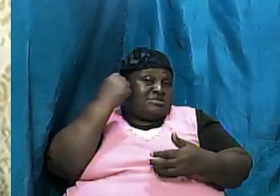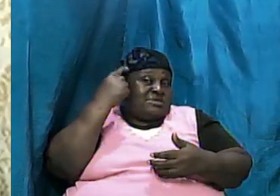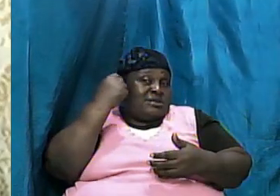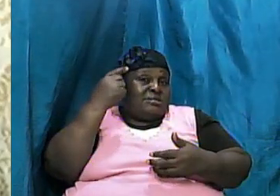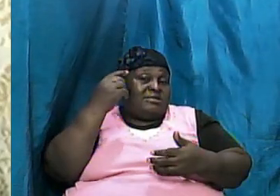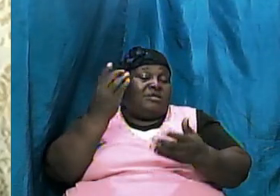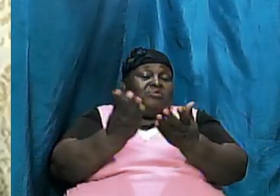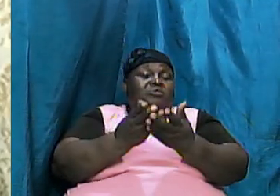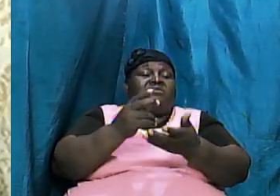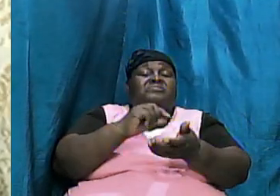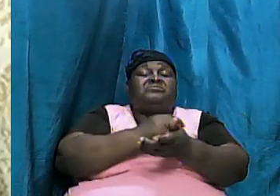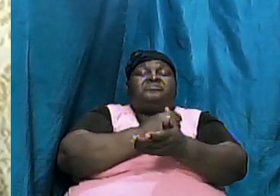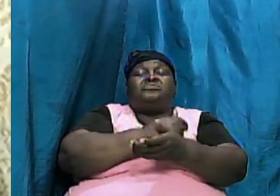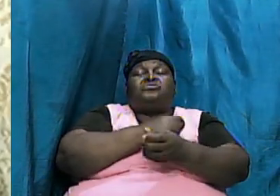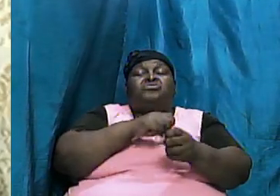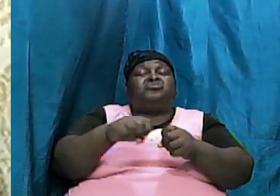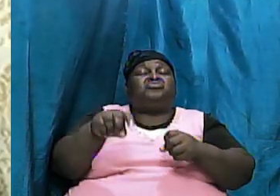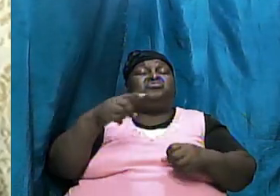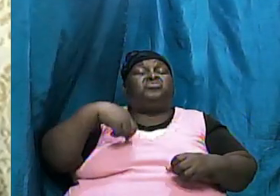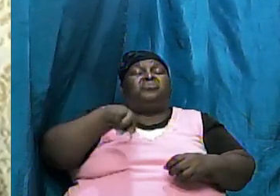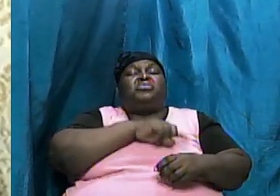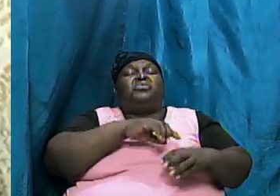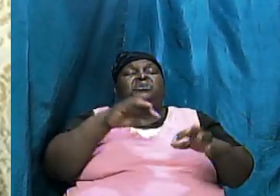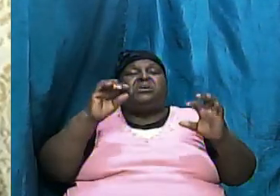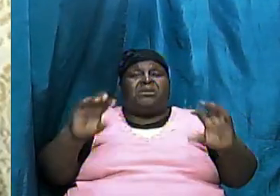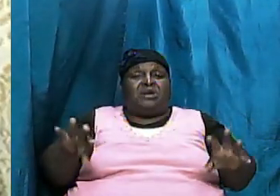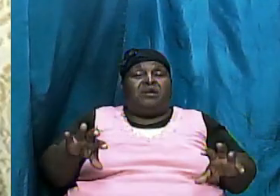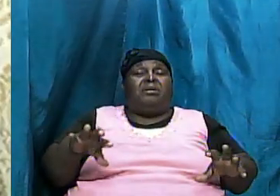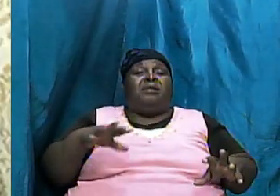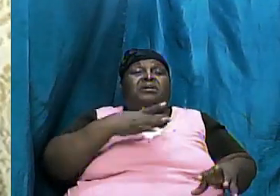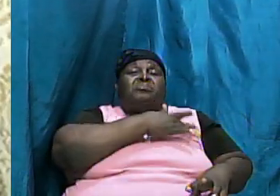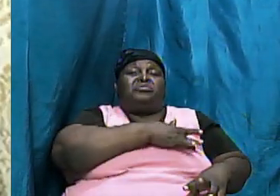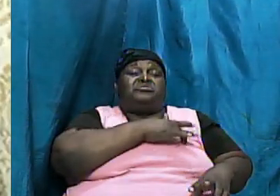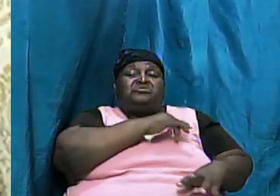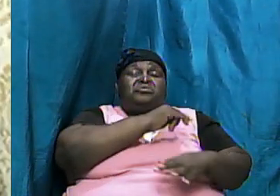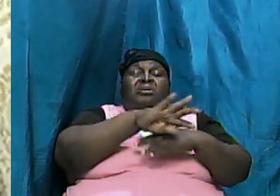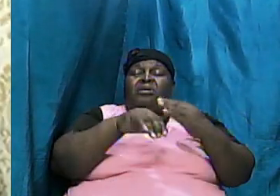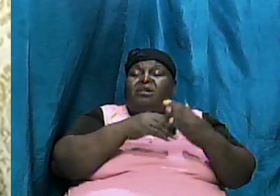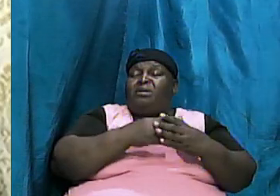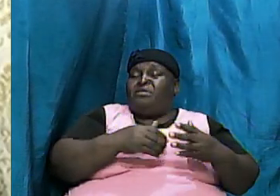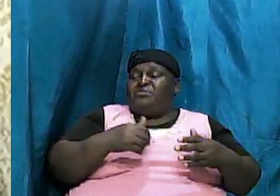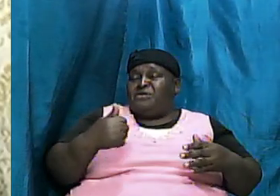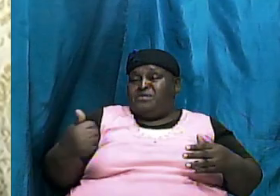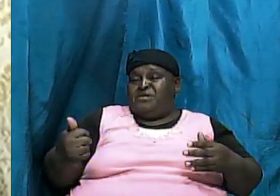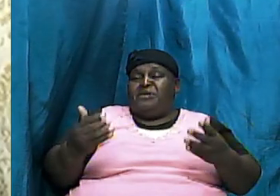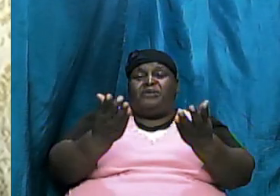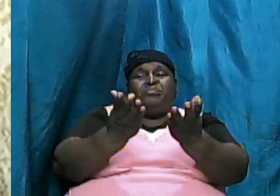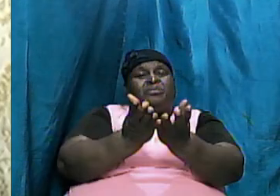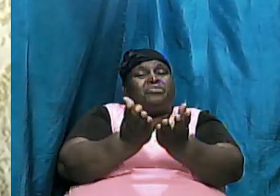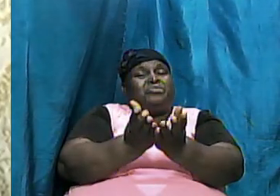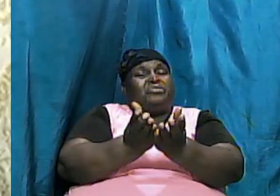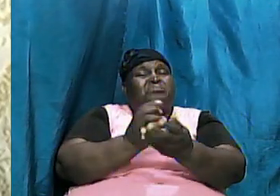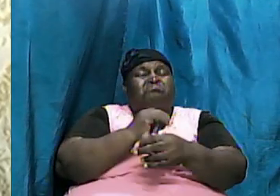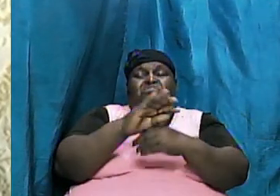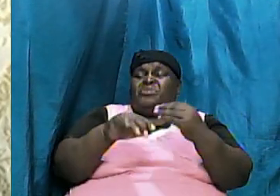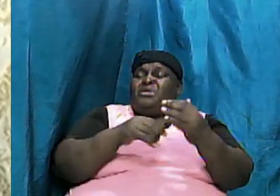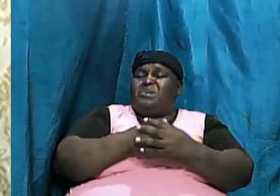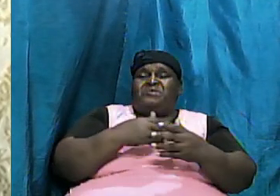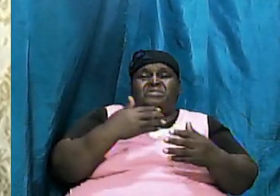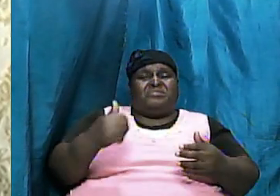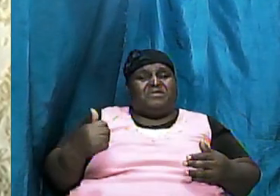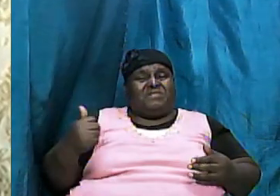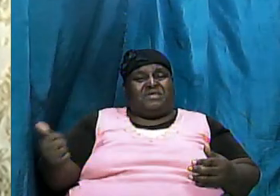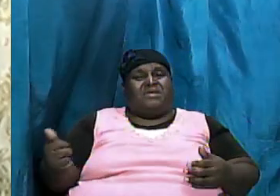we can appreciate all the other books all the other things that hinges